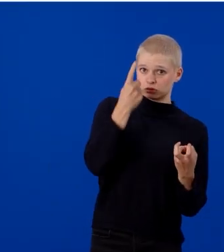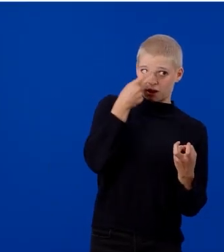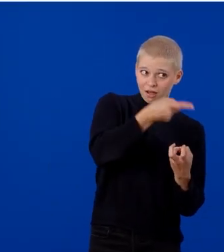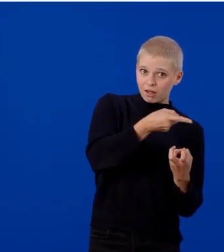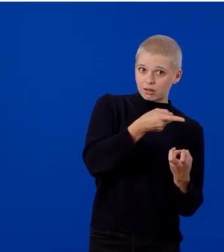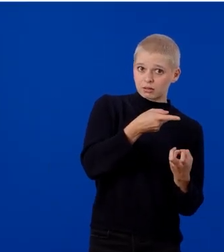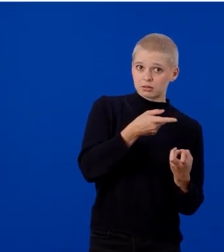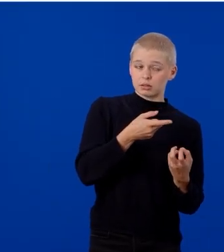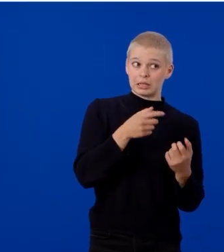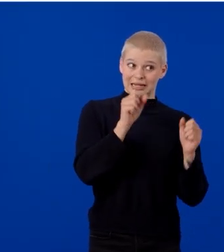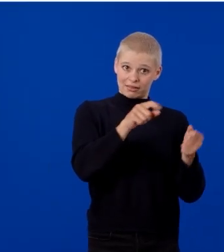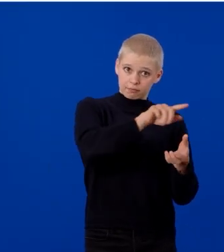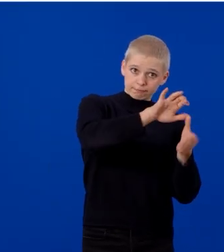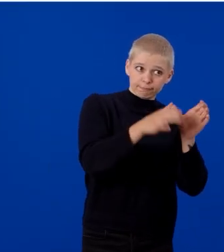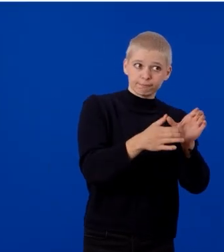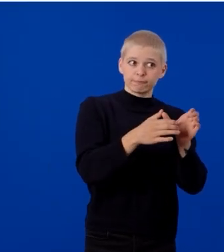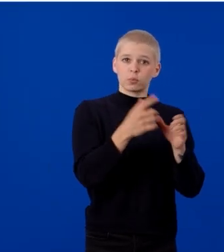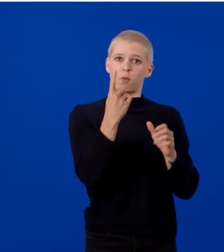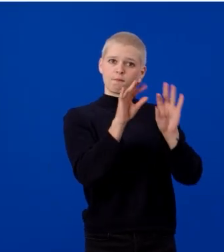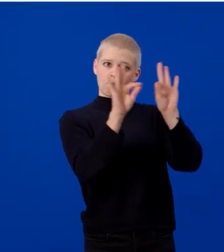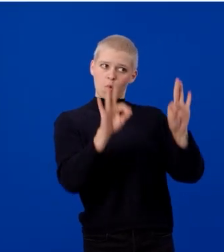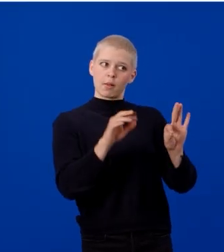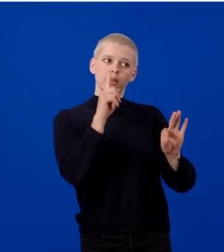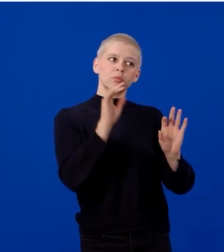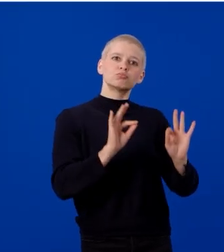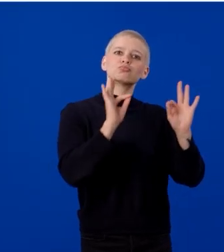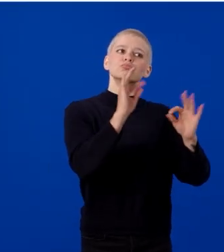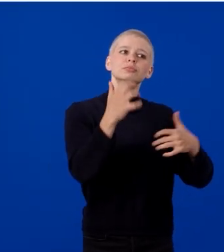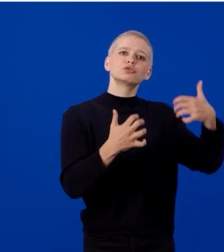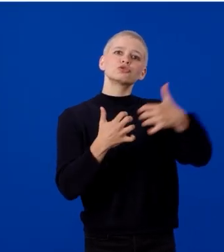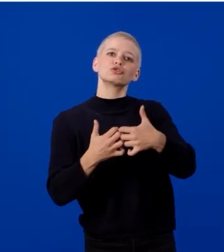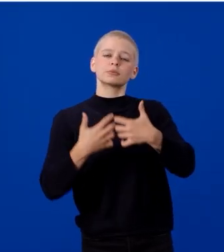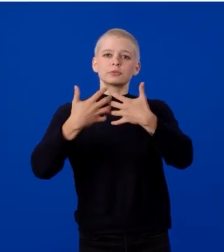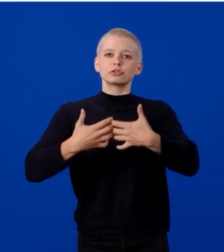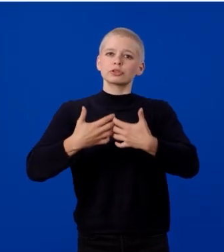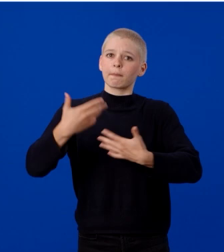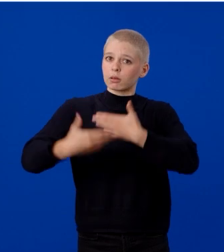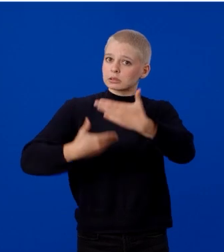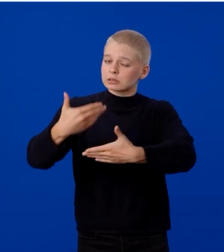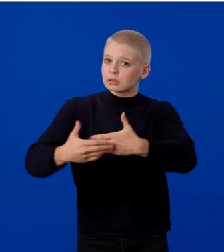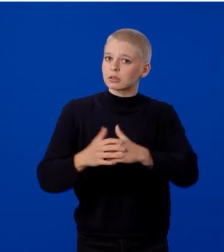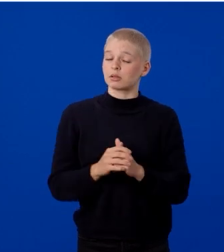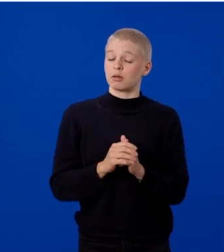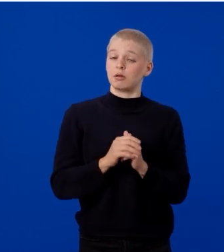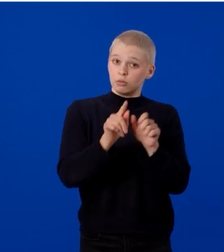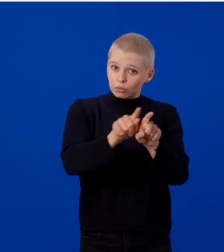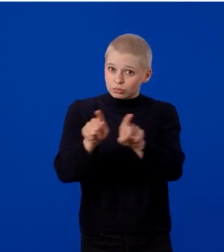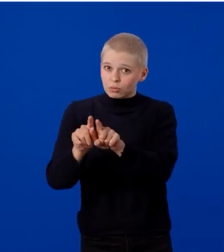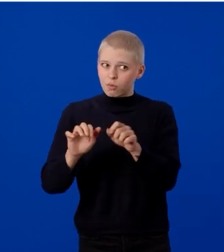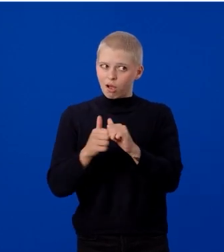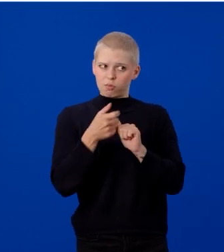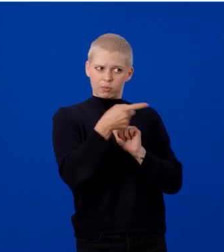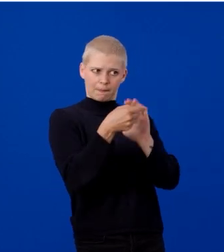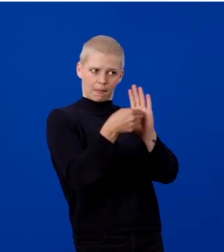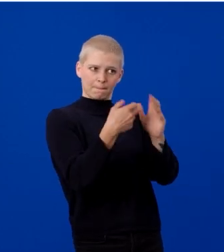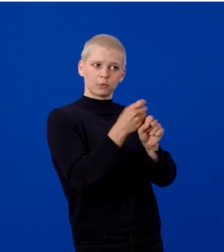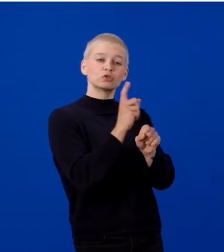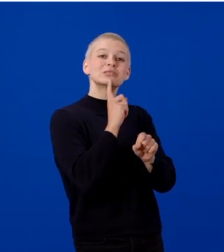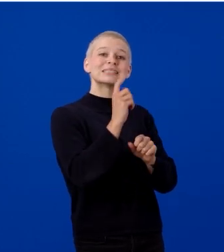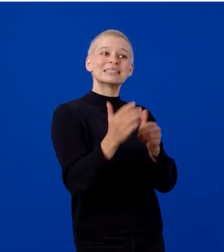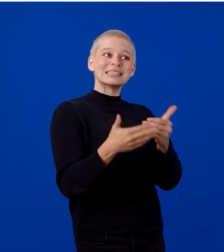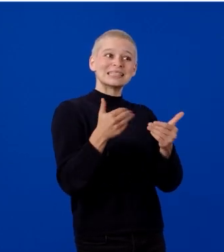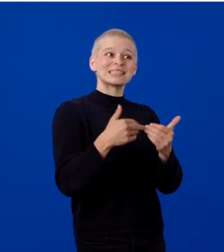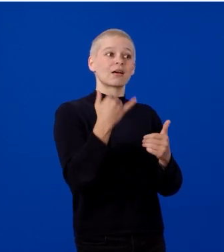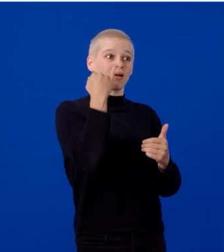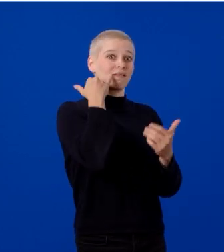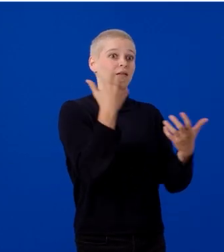a format that is optimized for machine processing? And how can the model make it easy for downstream